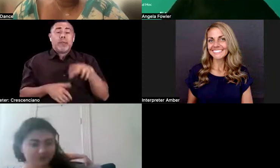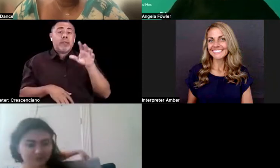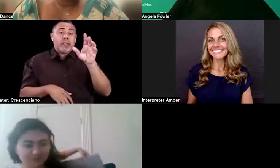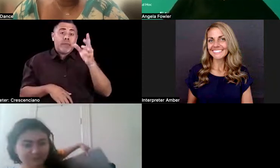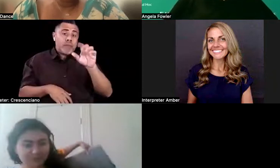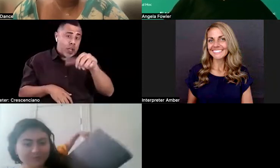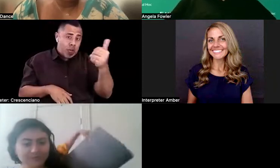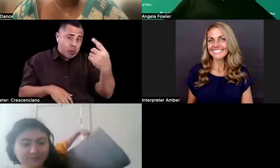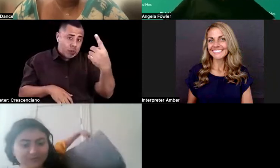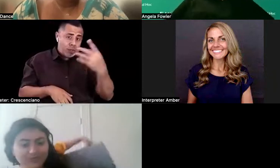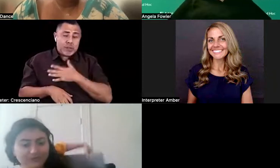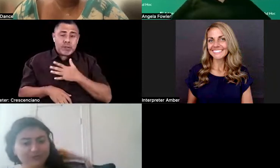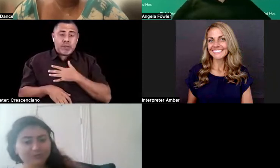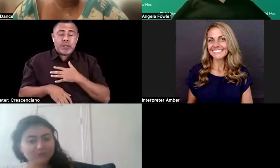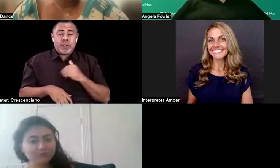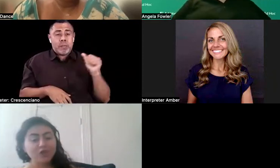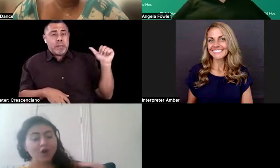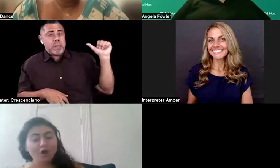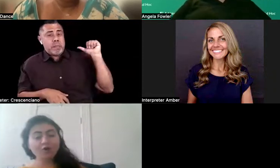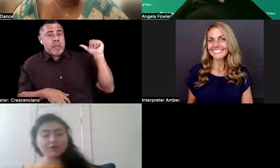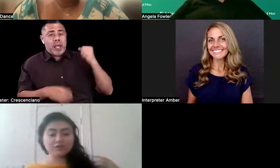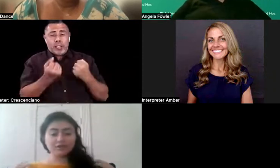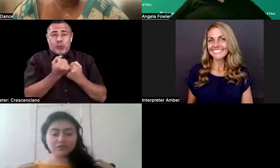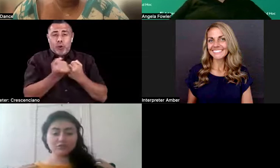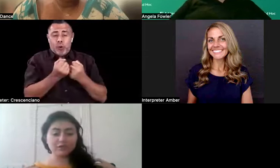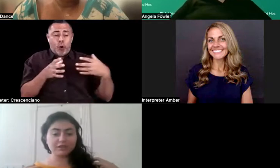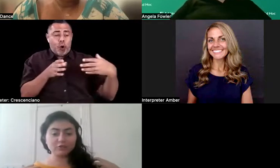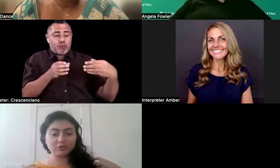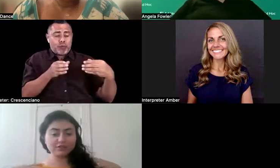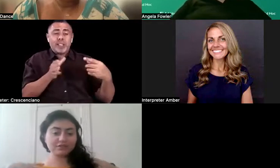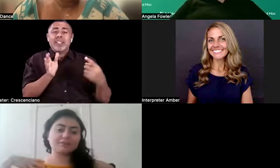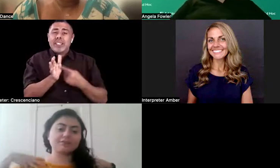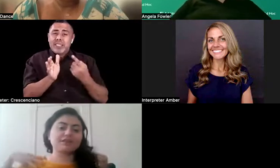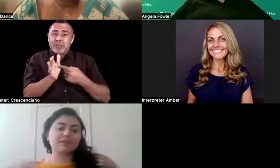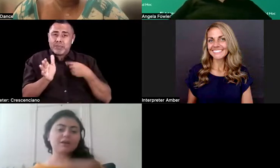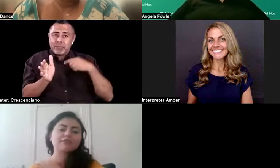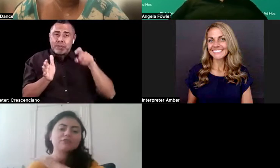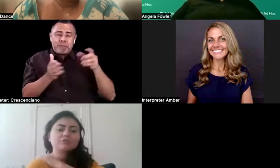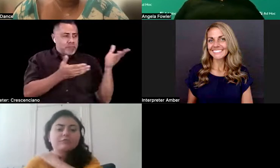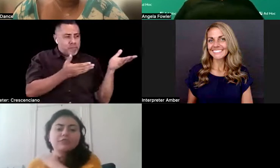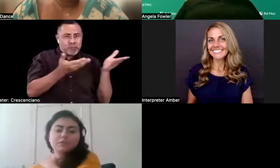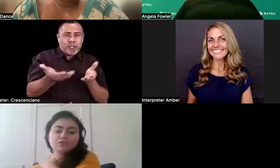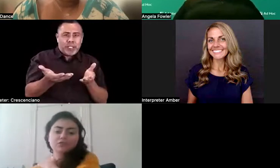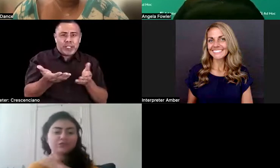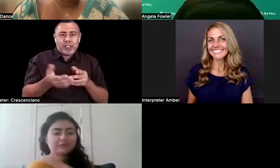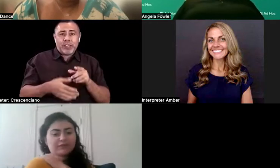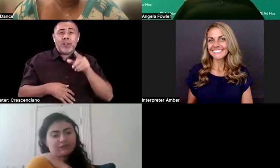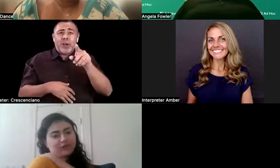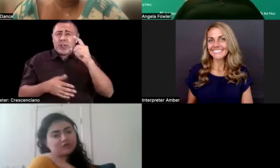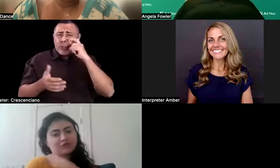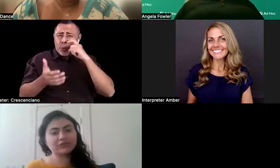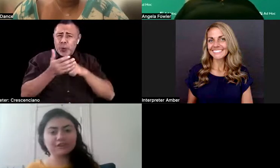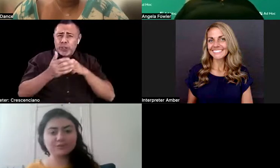sitting right here, sometimes I have to carry it with me, or you might've noticed as I'm sitting, I'm having to fix my shoulders